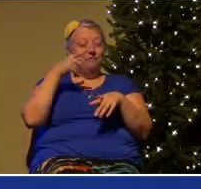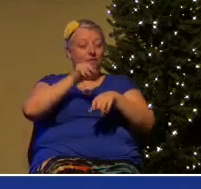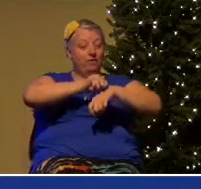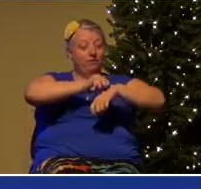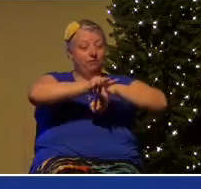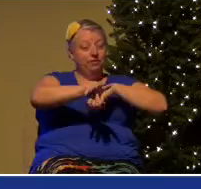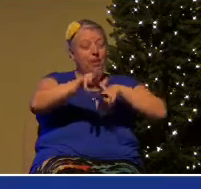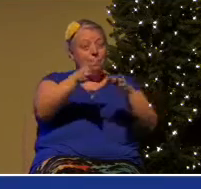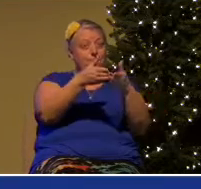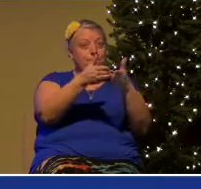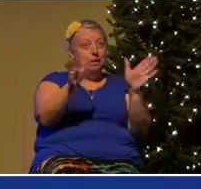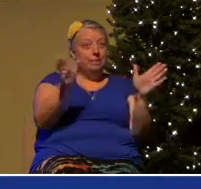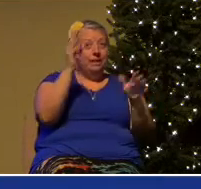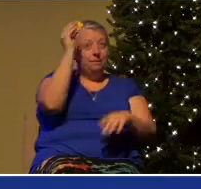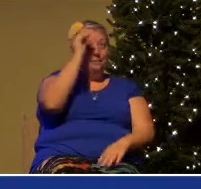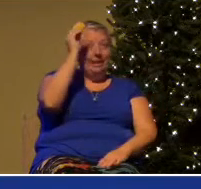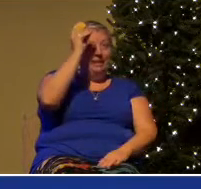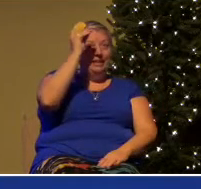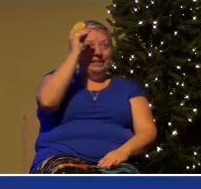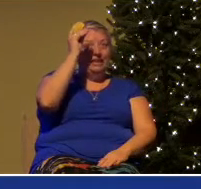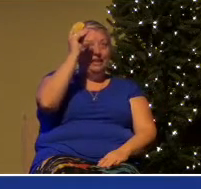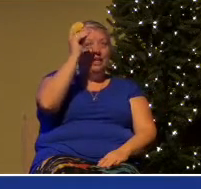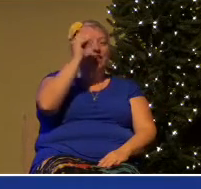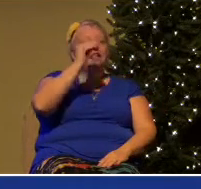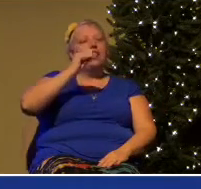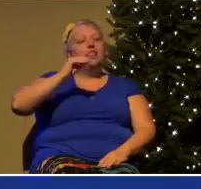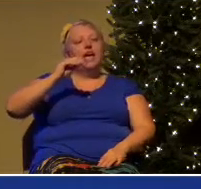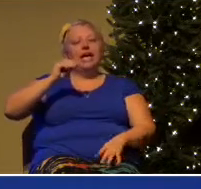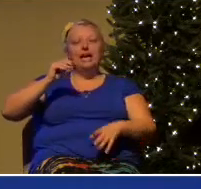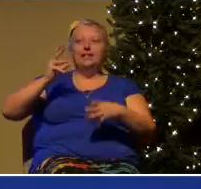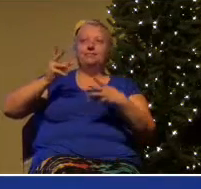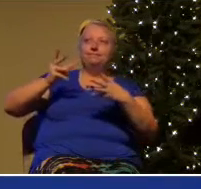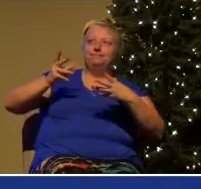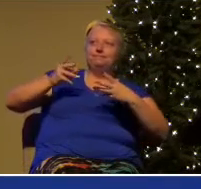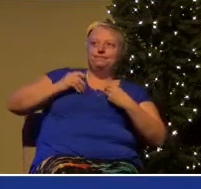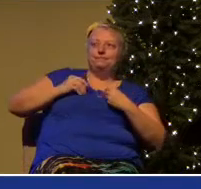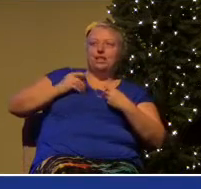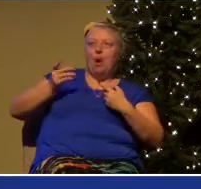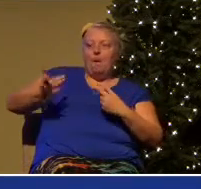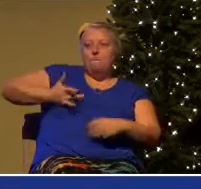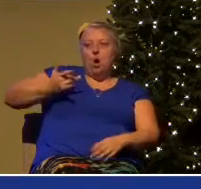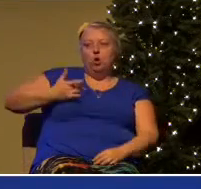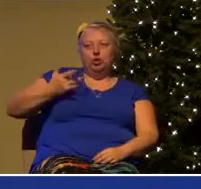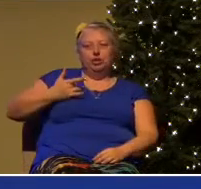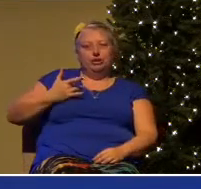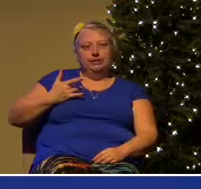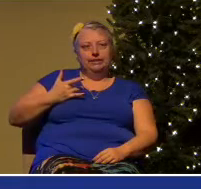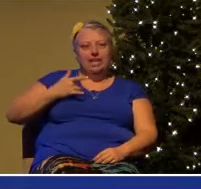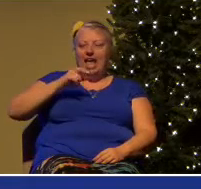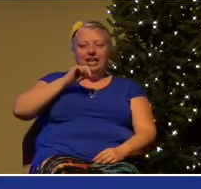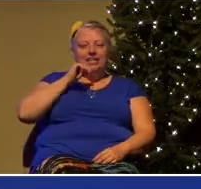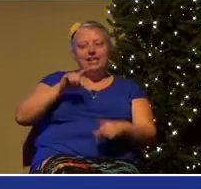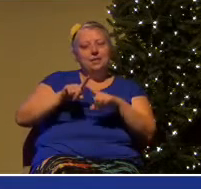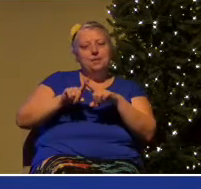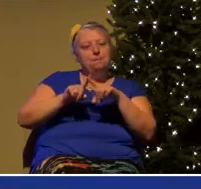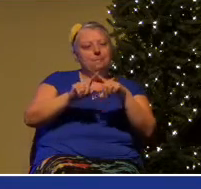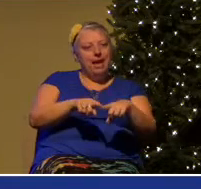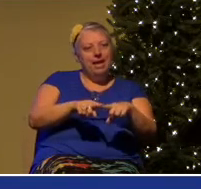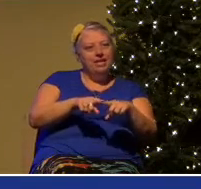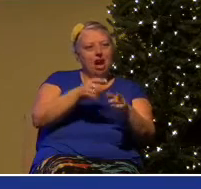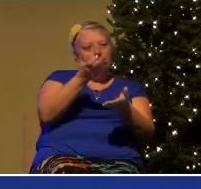doesn't matter. What matters is, can I appeal to your emotions?